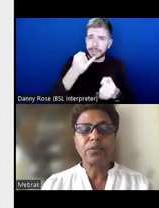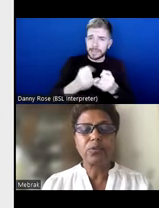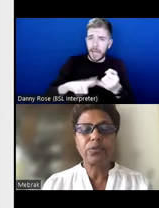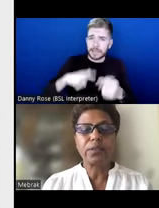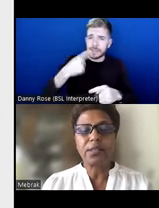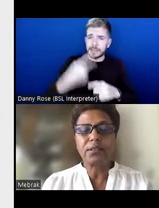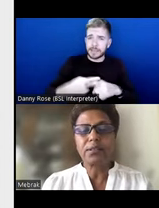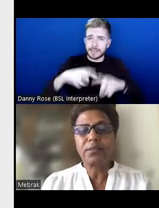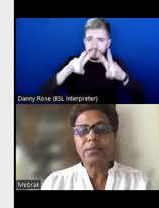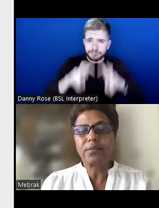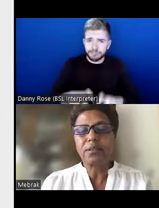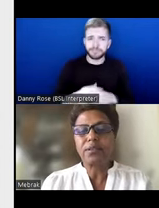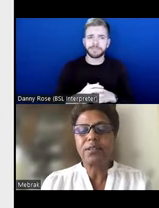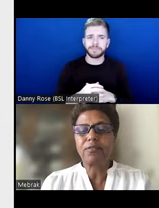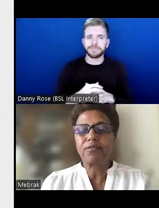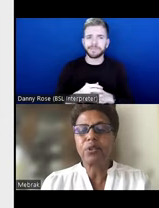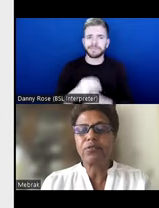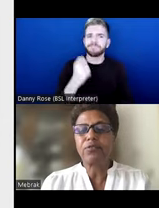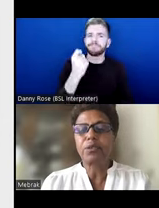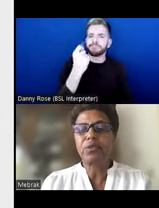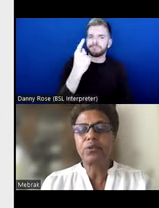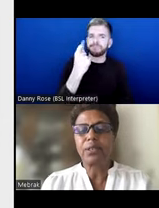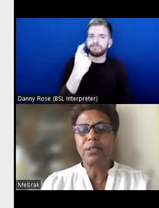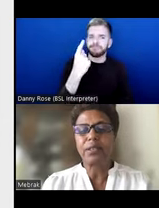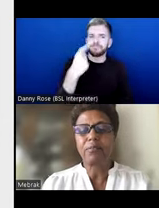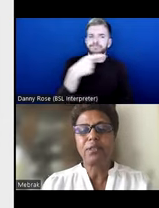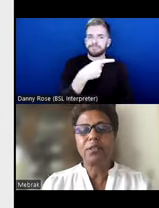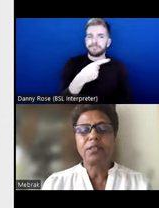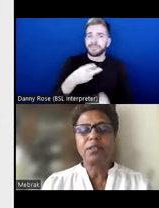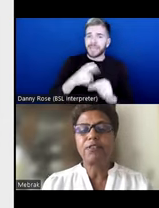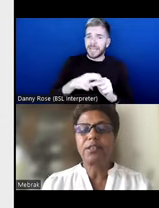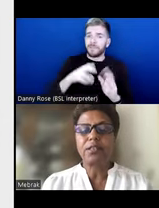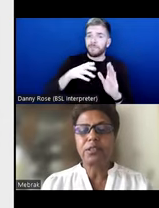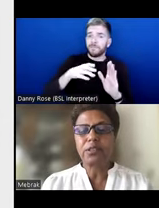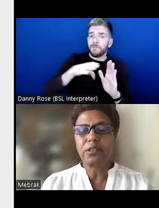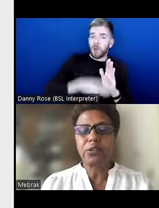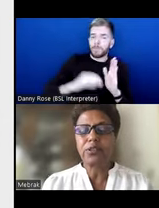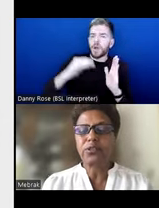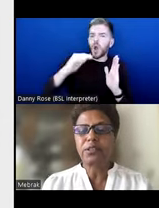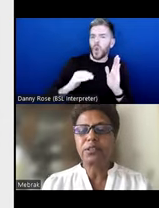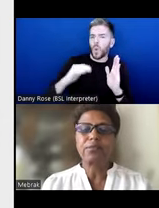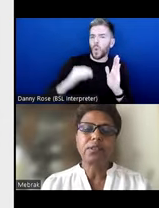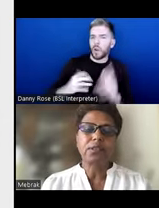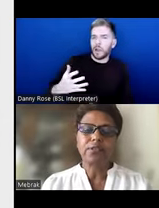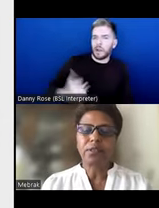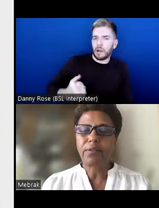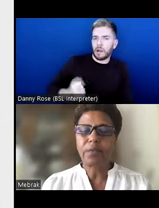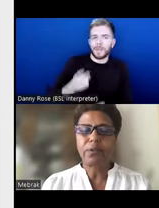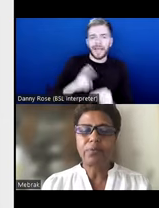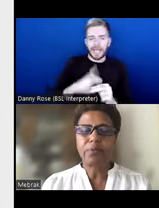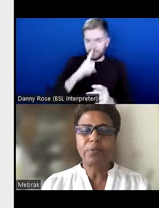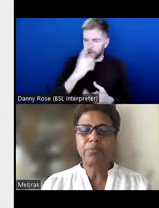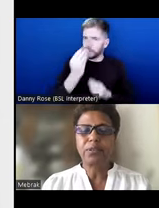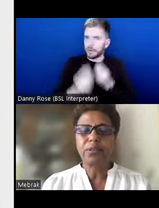the overarching narrative is if you are from the low income, if you can't articulate yourself, if you have